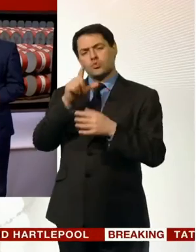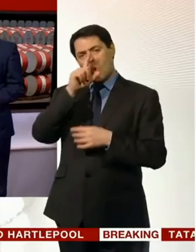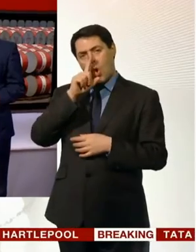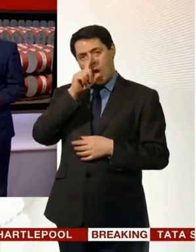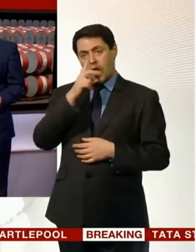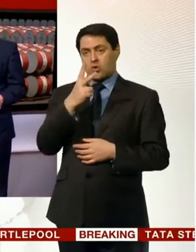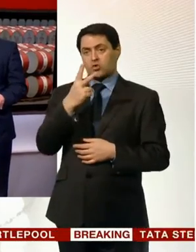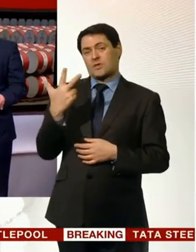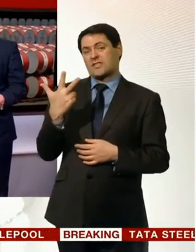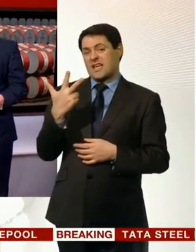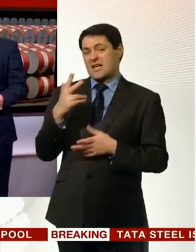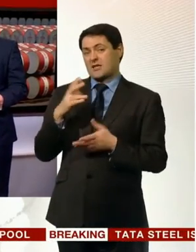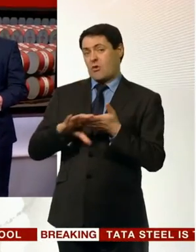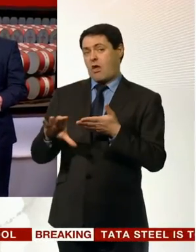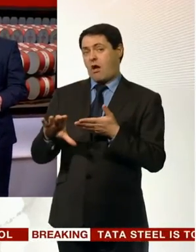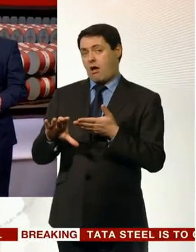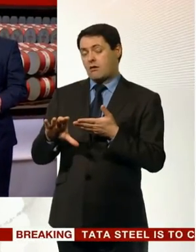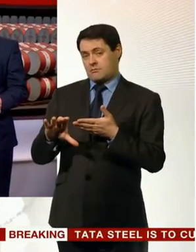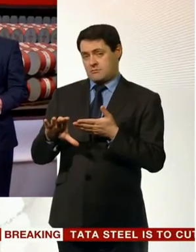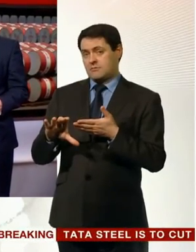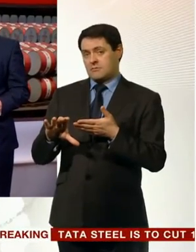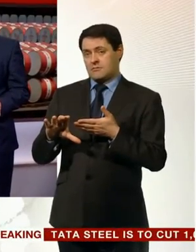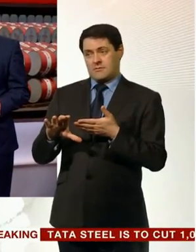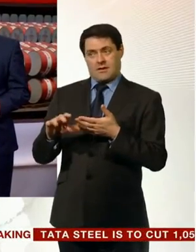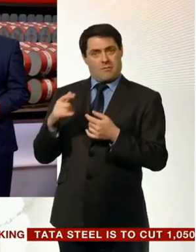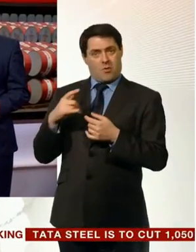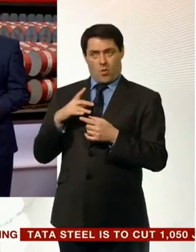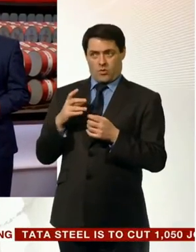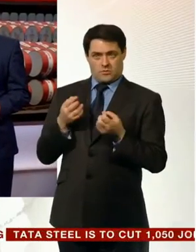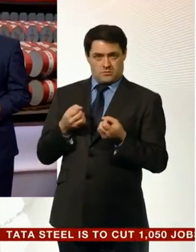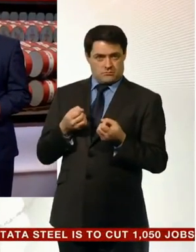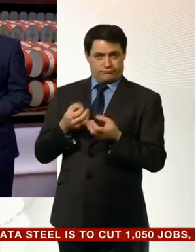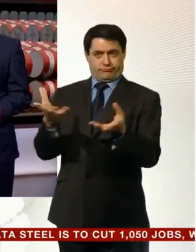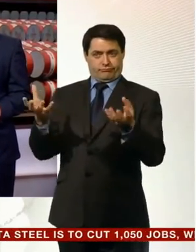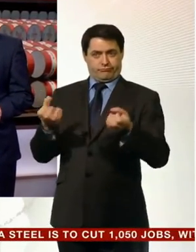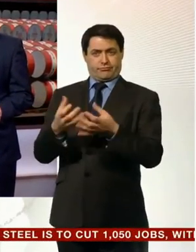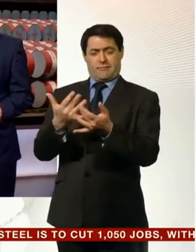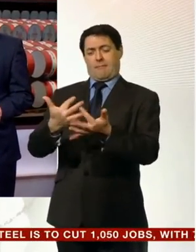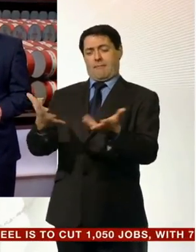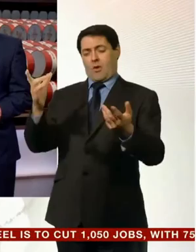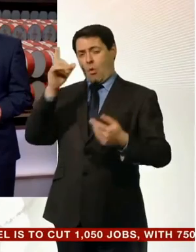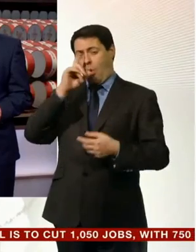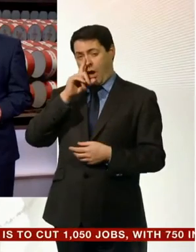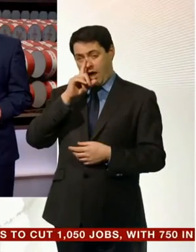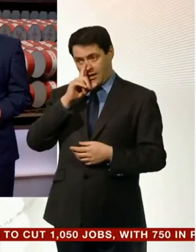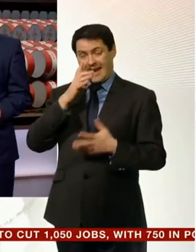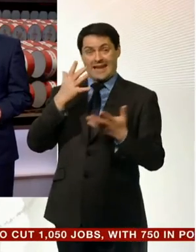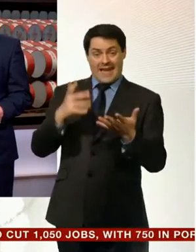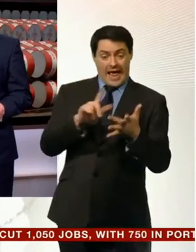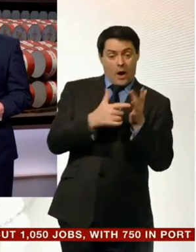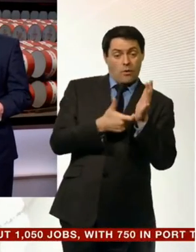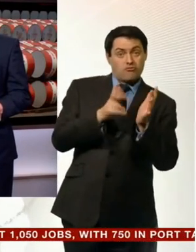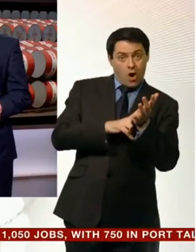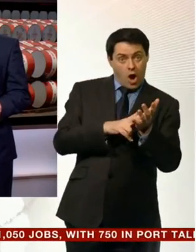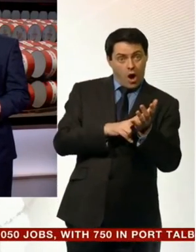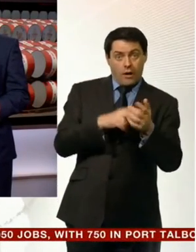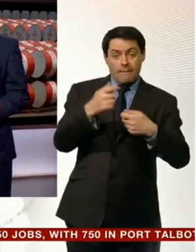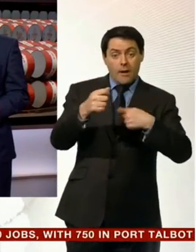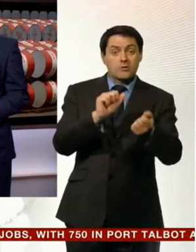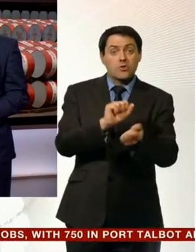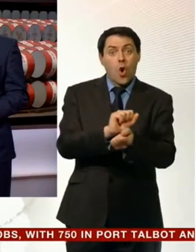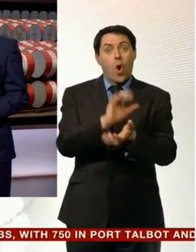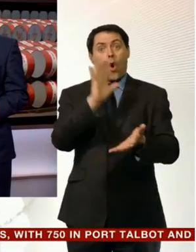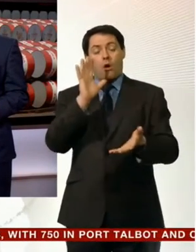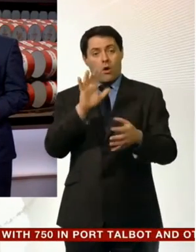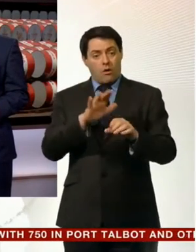to a glut of oil in the market and the prospect of yet more to come now that sanctions against Iranian oil exports have been lifted that's good news for